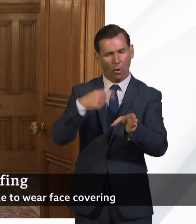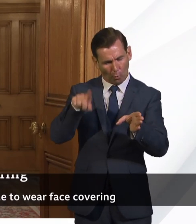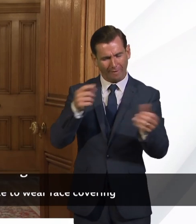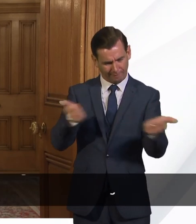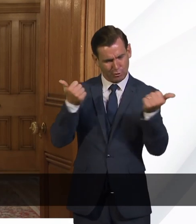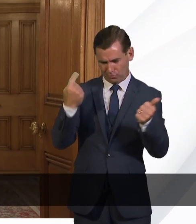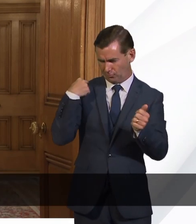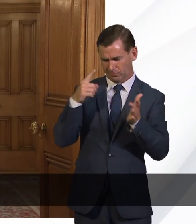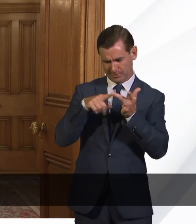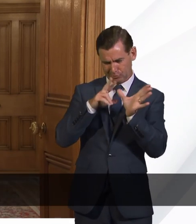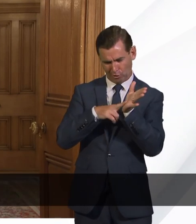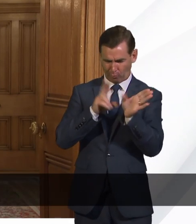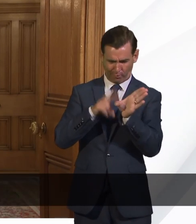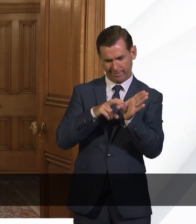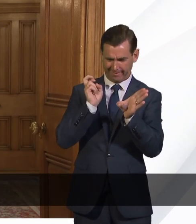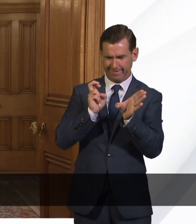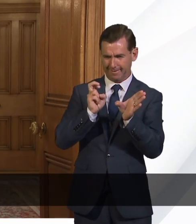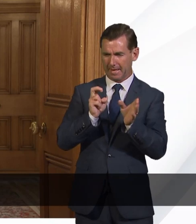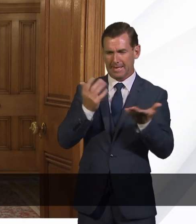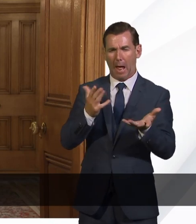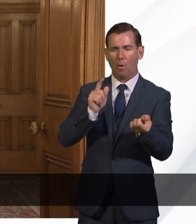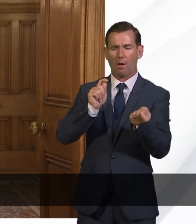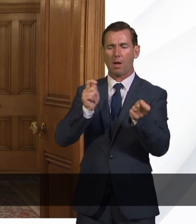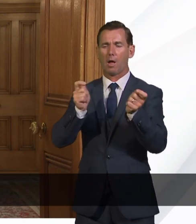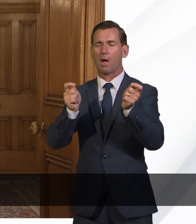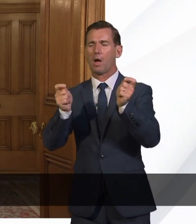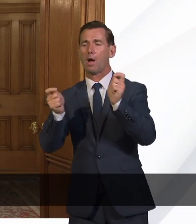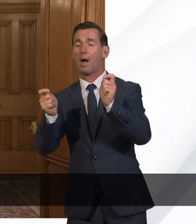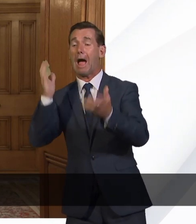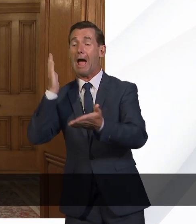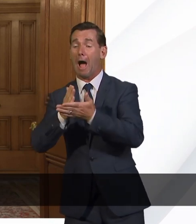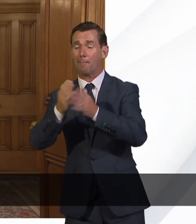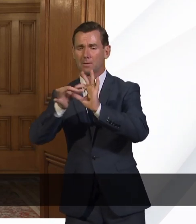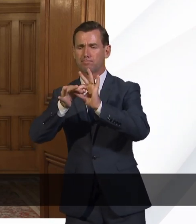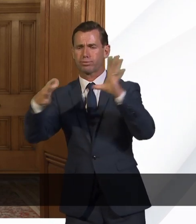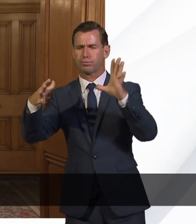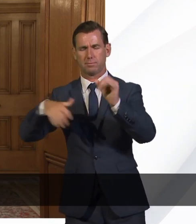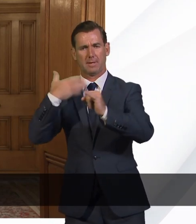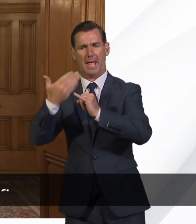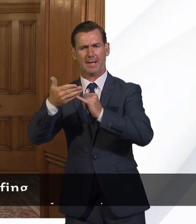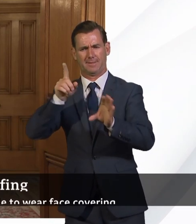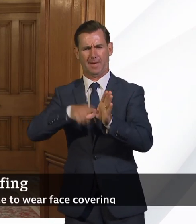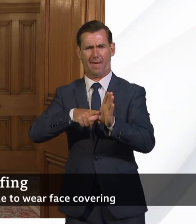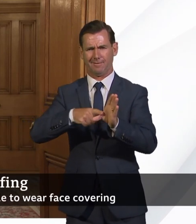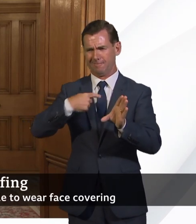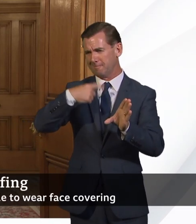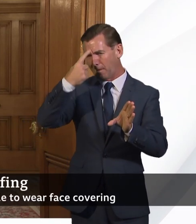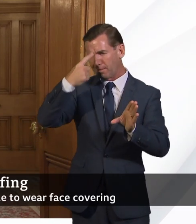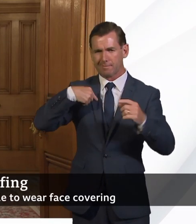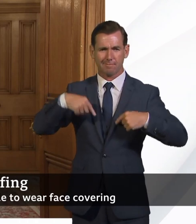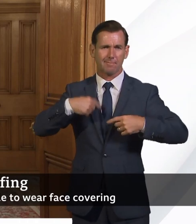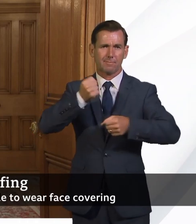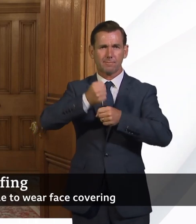transition period at the end of the year. And it's this government's judgment that the best possible thing we can do for business is provide it with